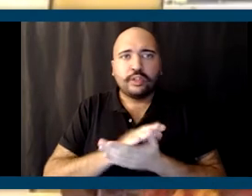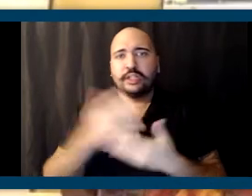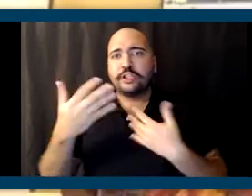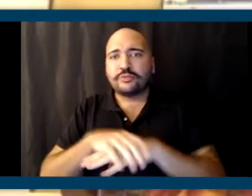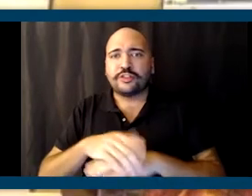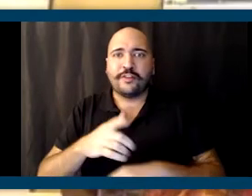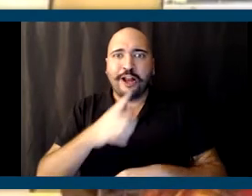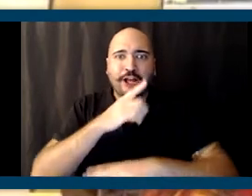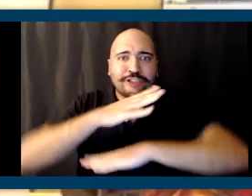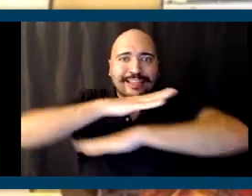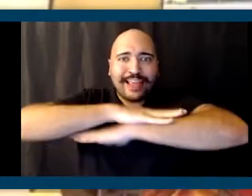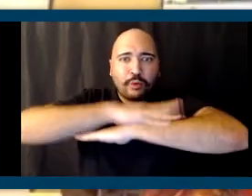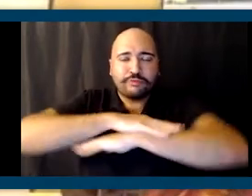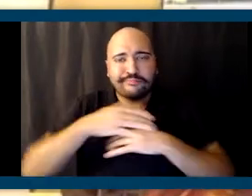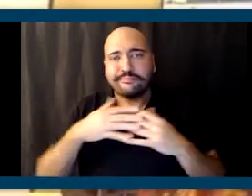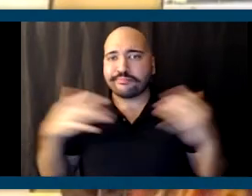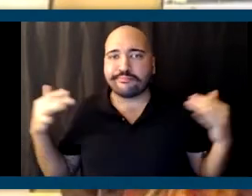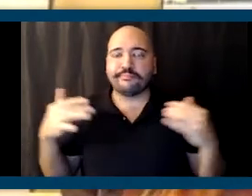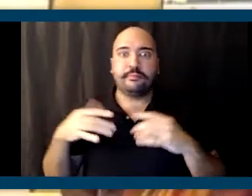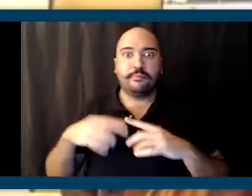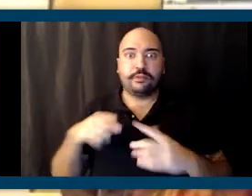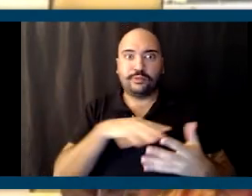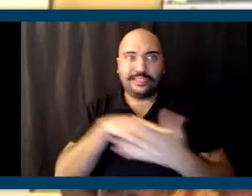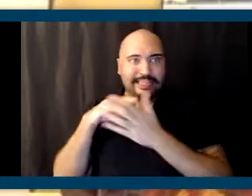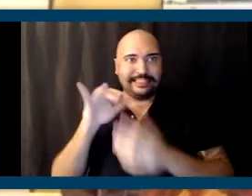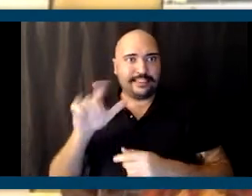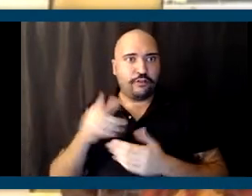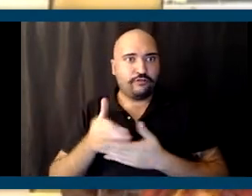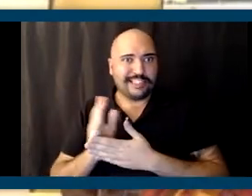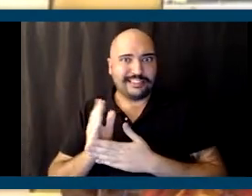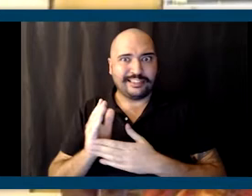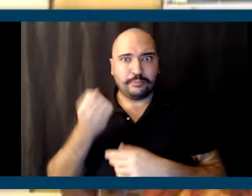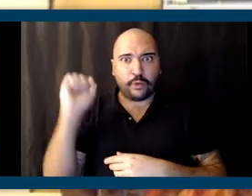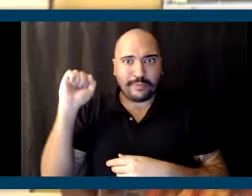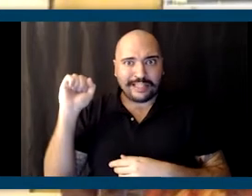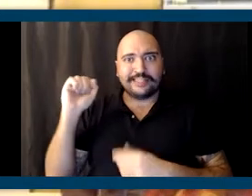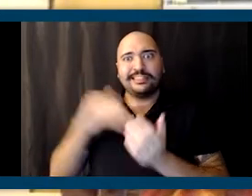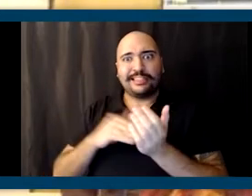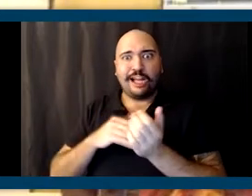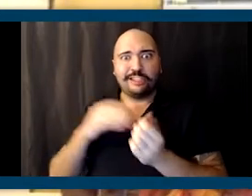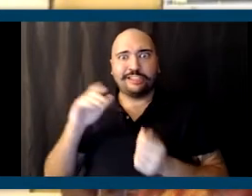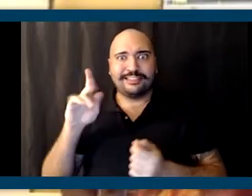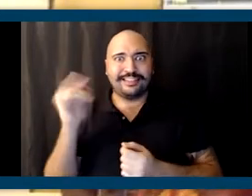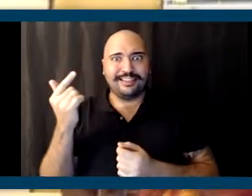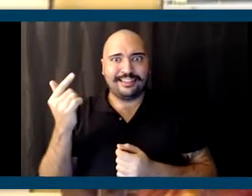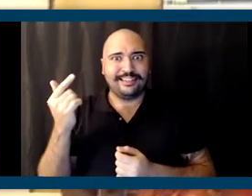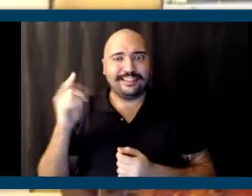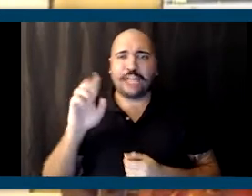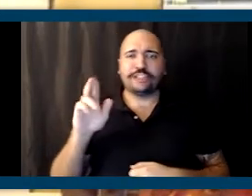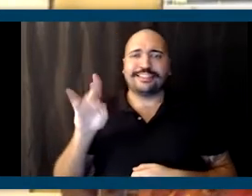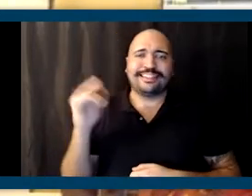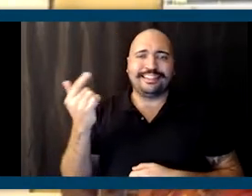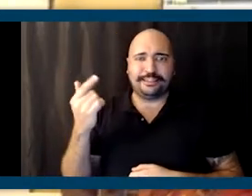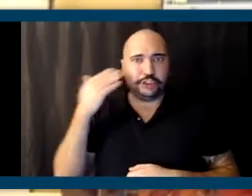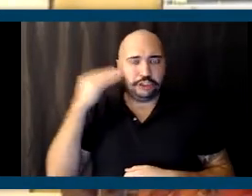counters and so forth and so on. But when you study the civil rights movement, really Dr. King knew and understood that voting rights was critical